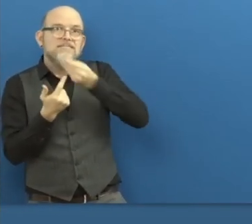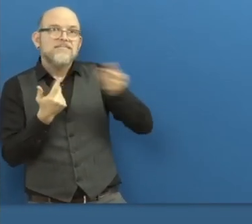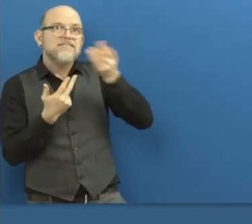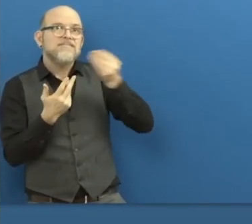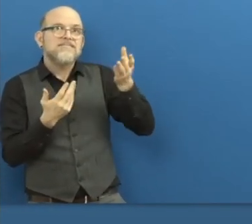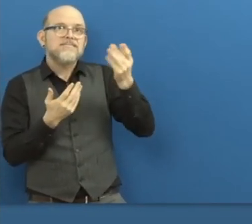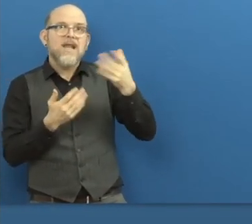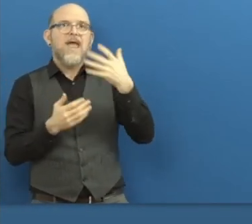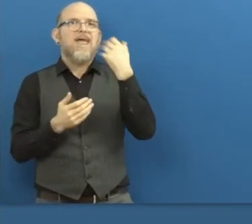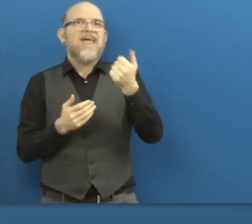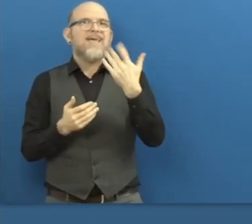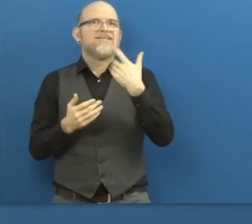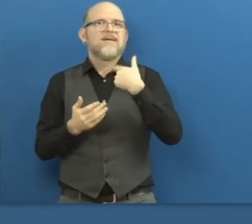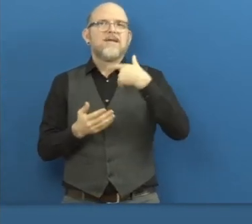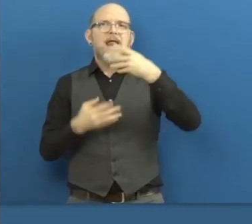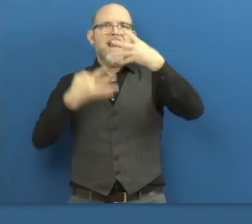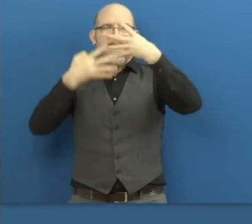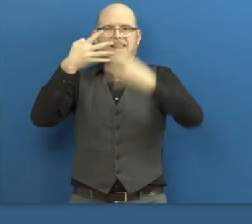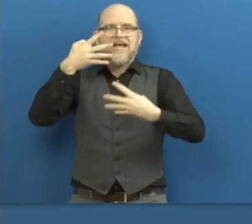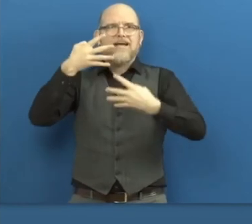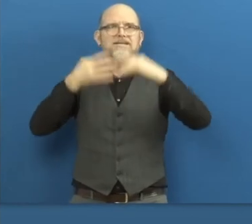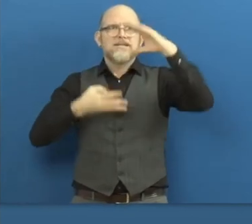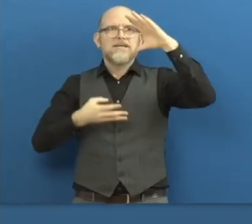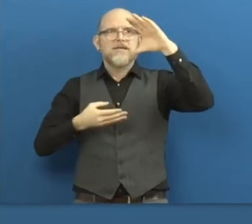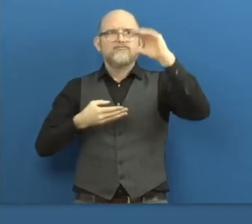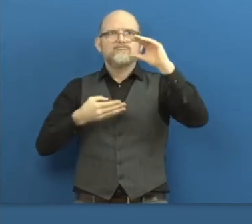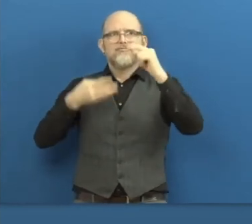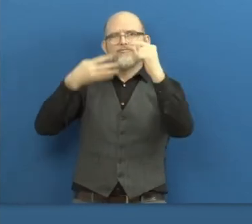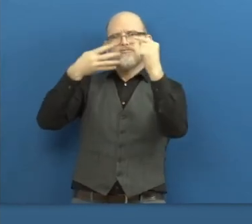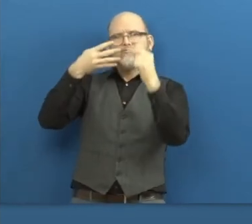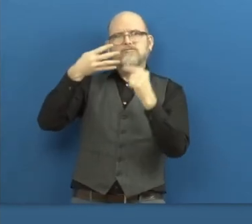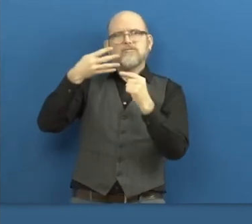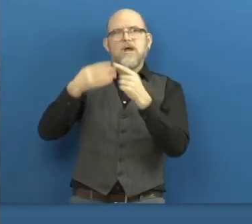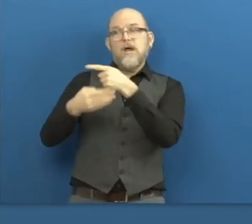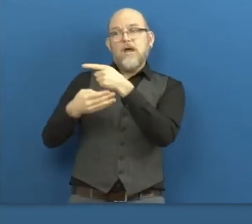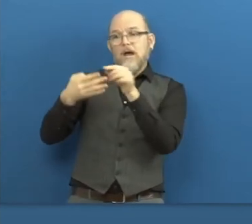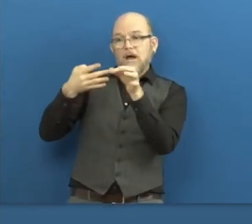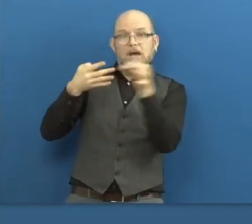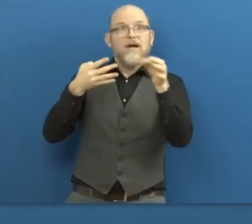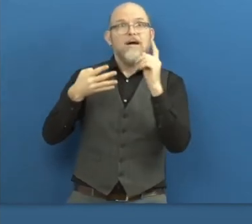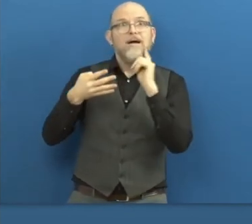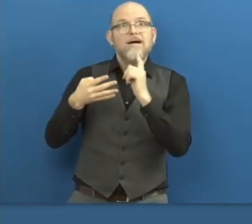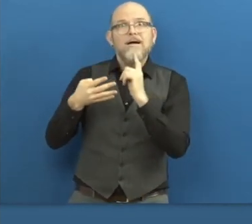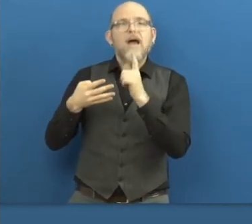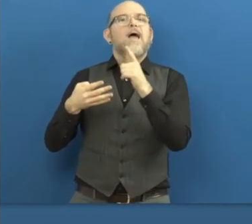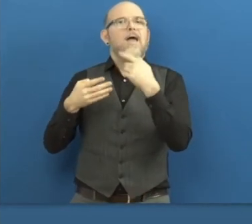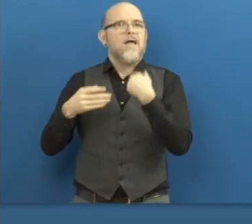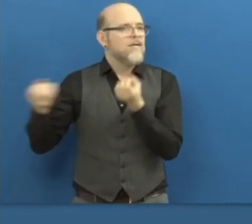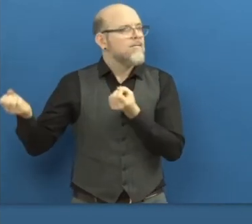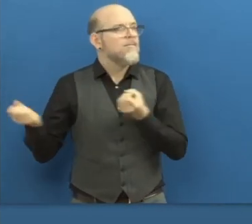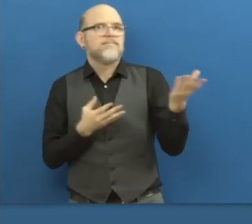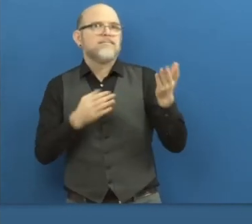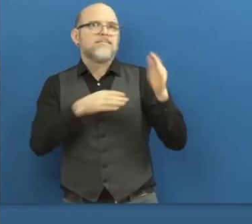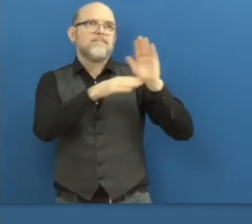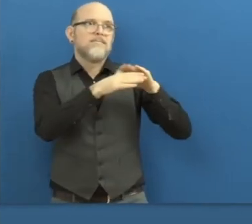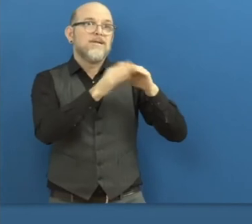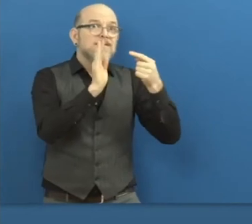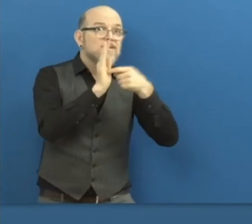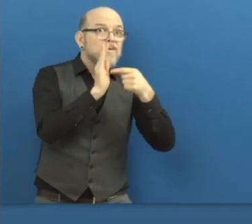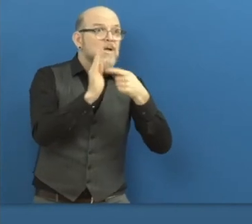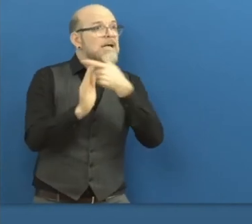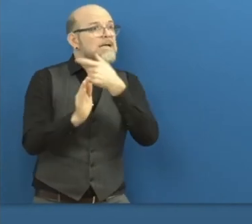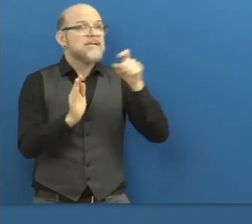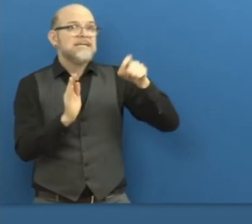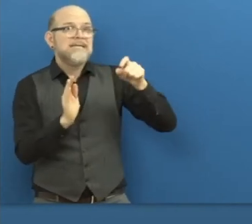qualified candidate, one of the candidate has an hearing impairment. So out of that, we